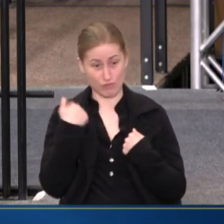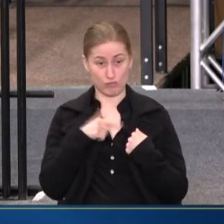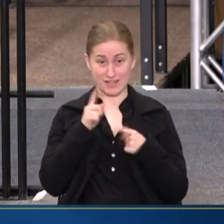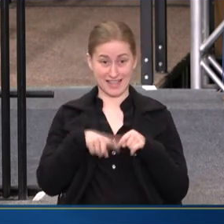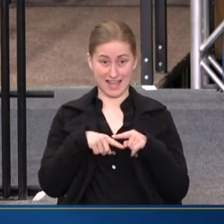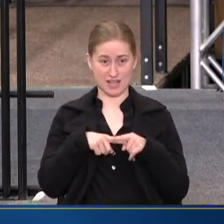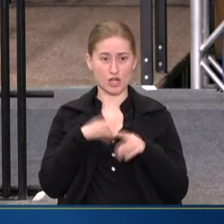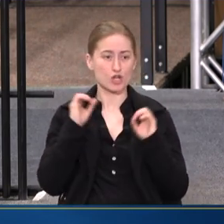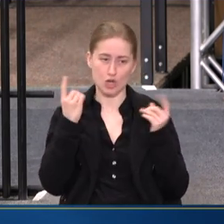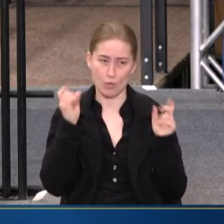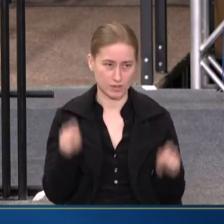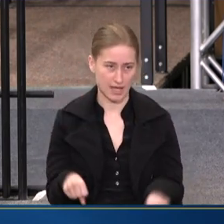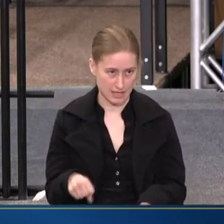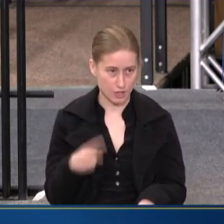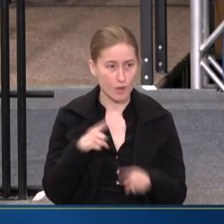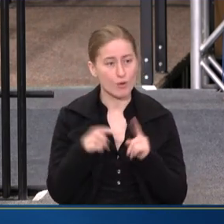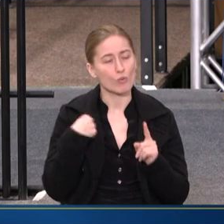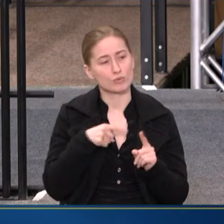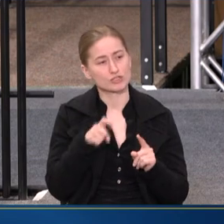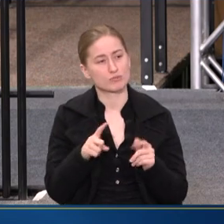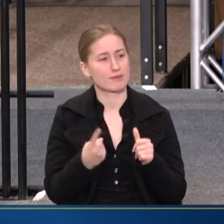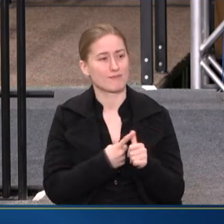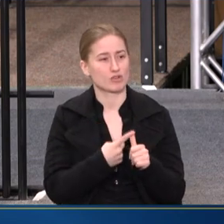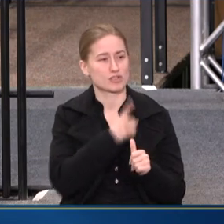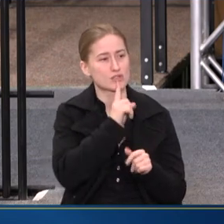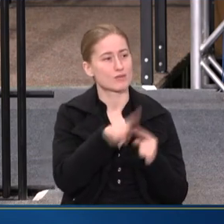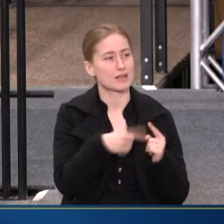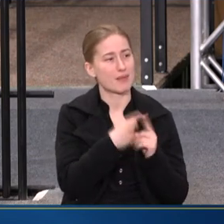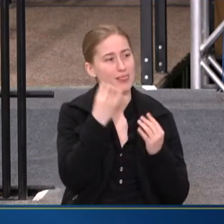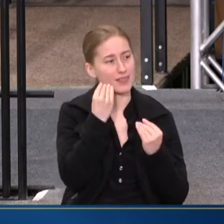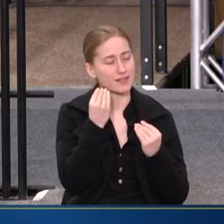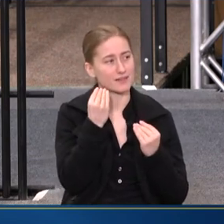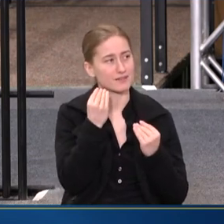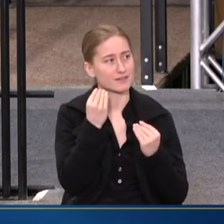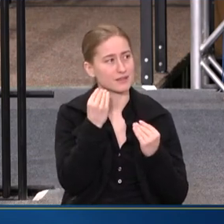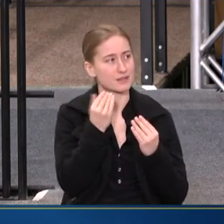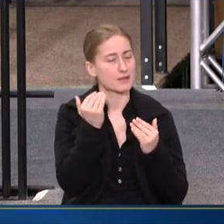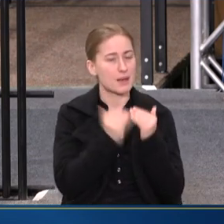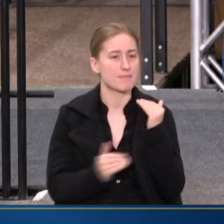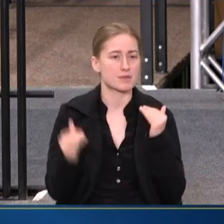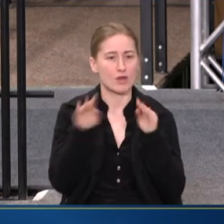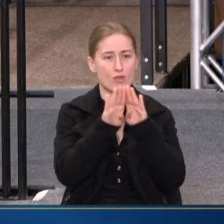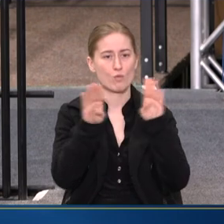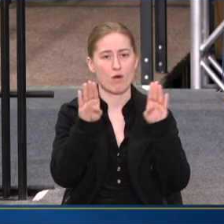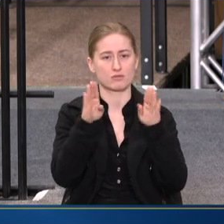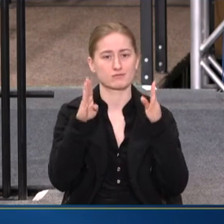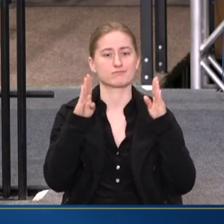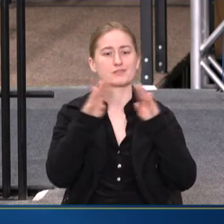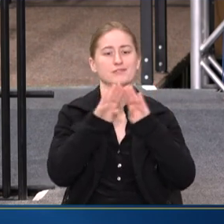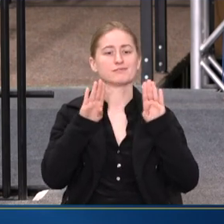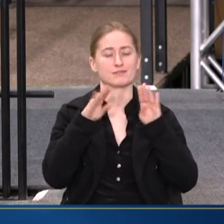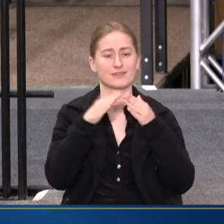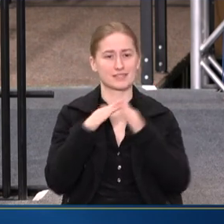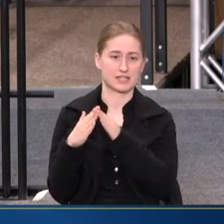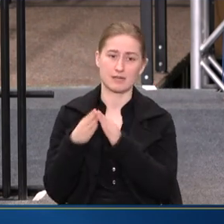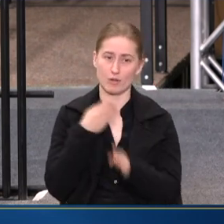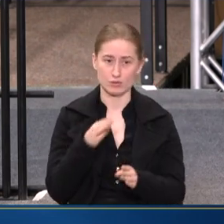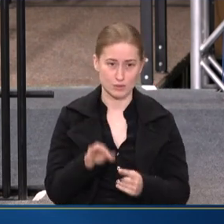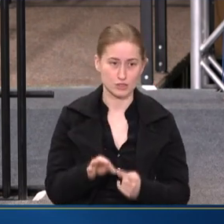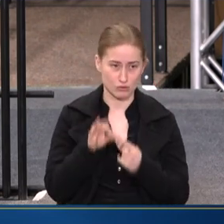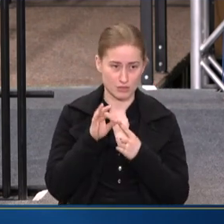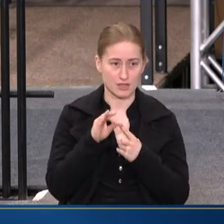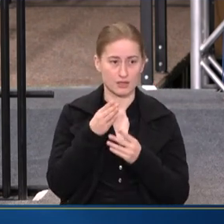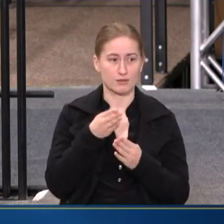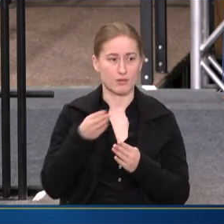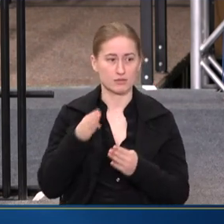can. But we should be the first in doing it. And it's really about also thinking even beyond the walls of the city, right? Baltimore is unique. Baltimore and